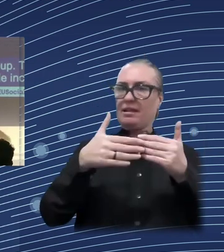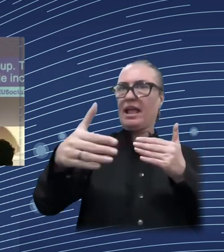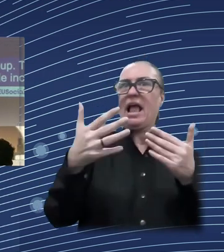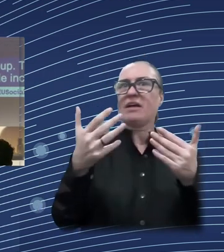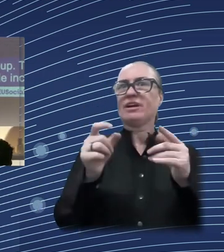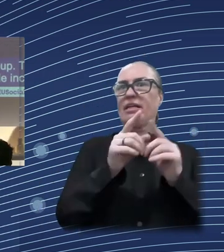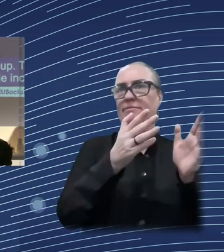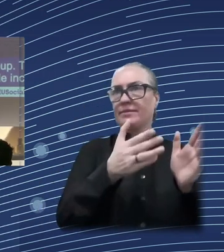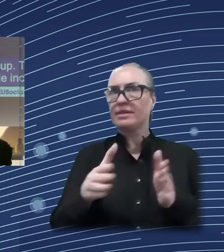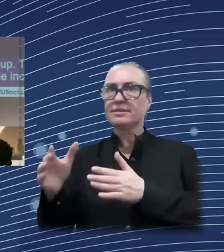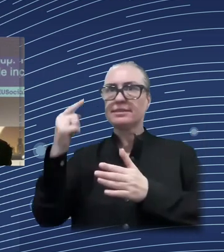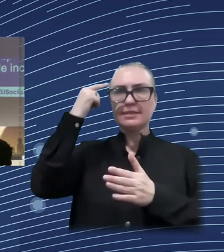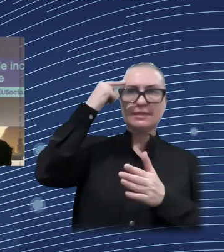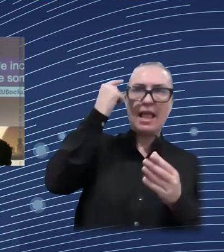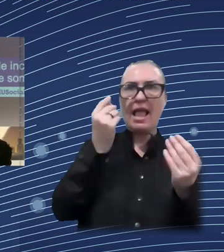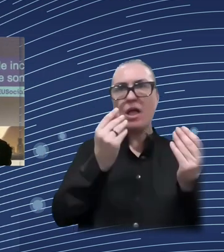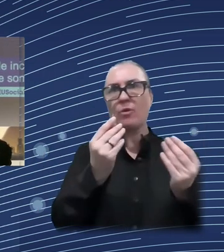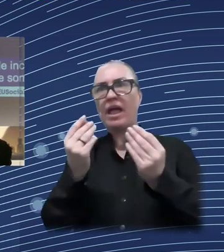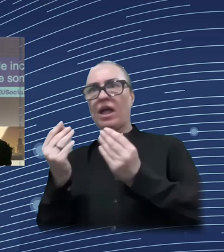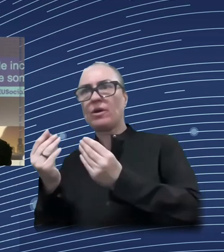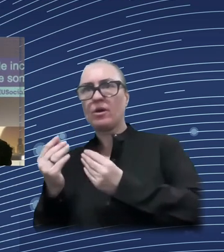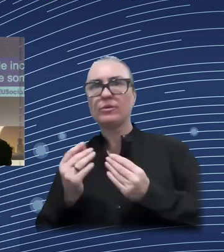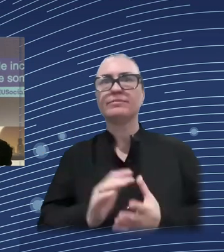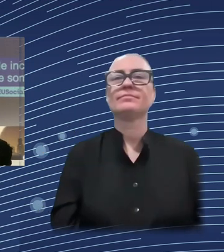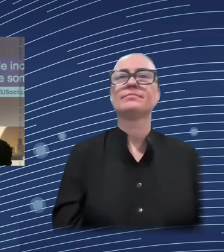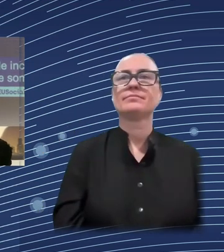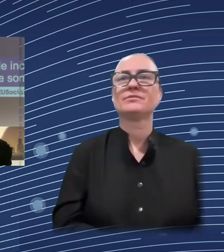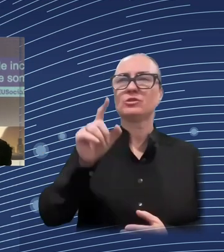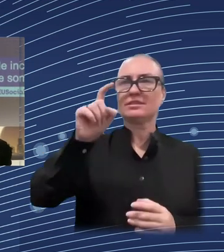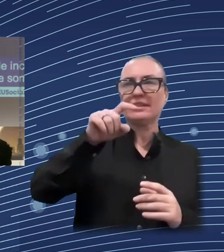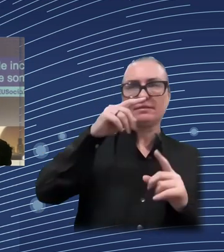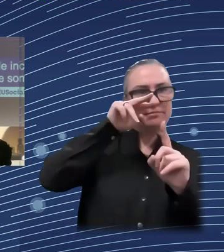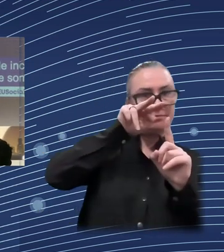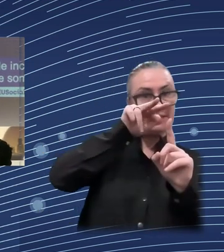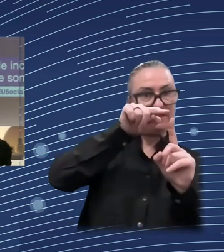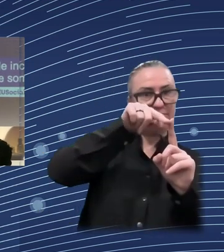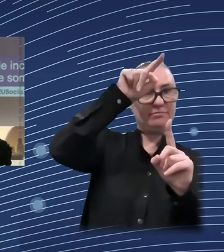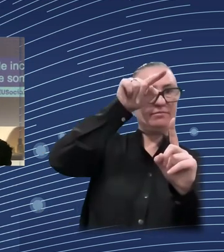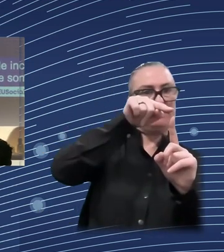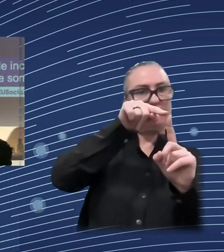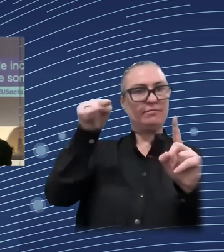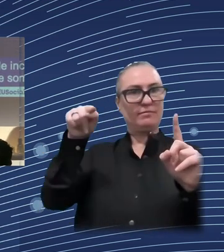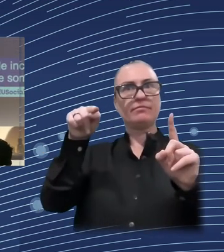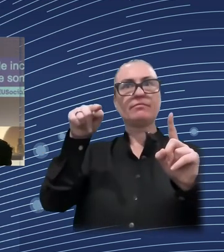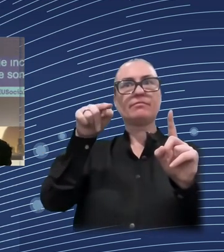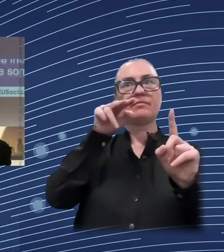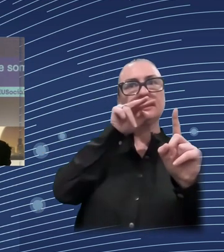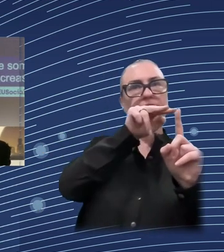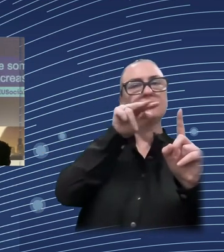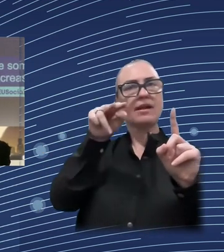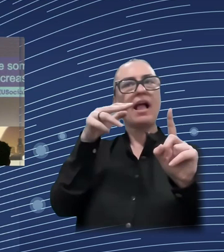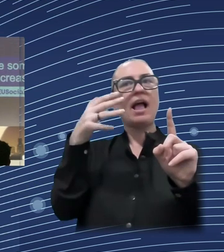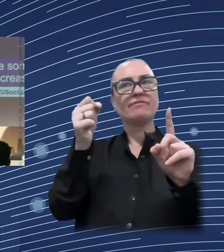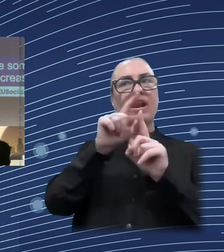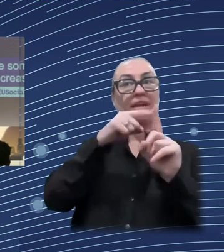options that my colleagues came up with for combating that regressive pattern. Most of them around increasing the core rate of social welfare payments,